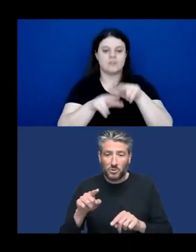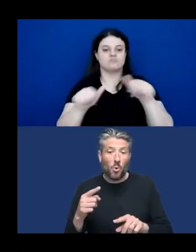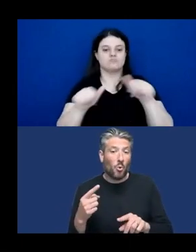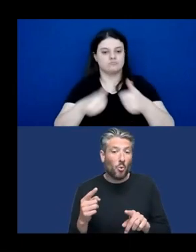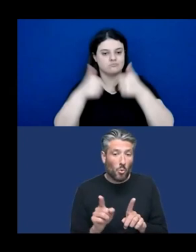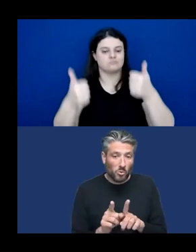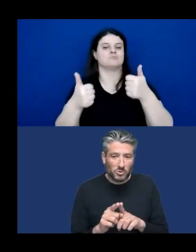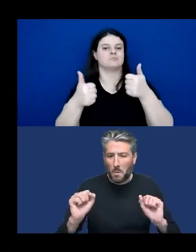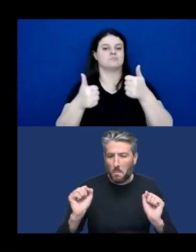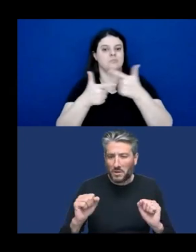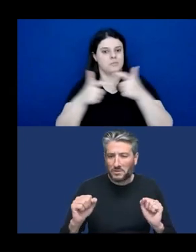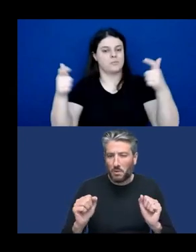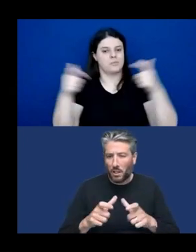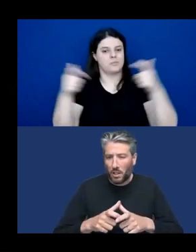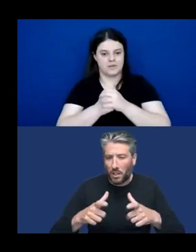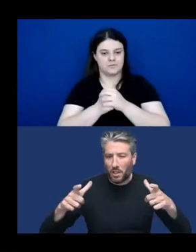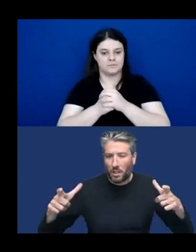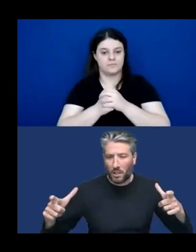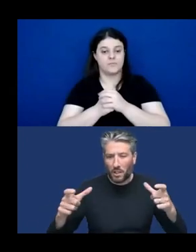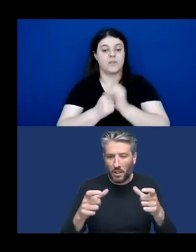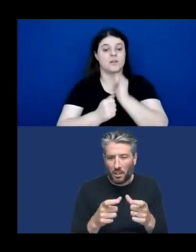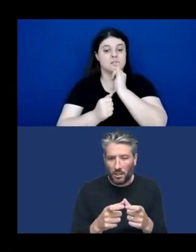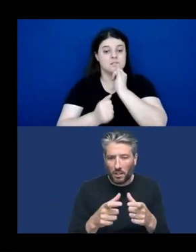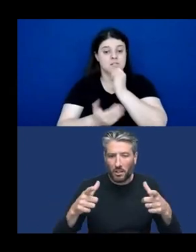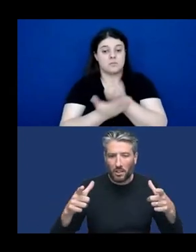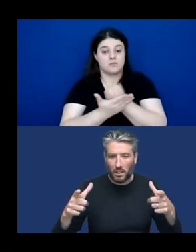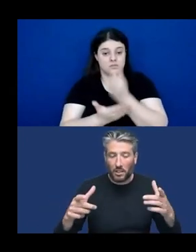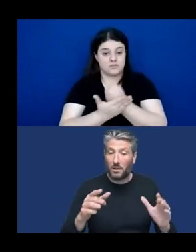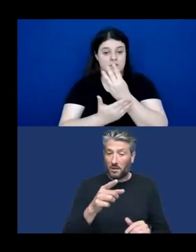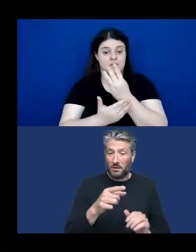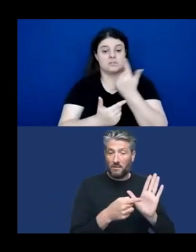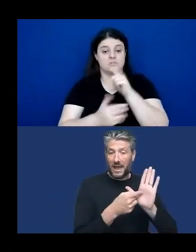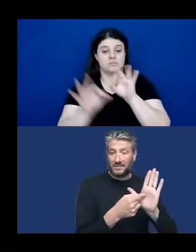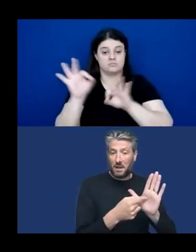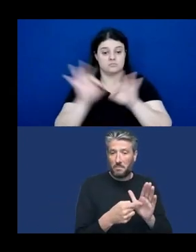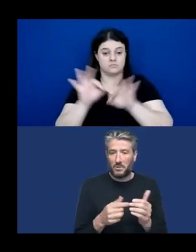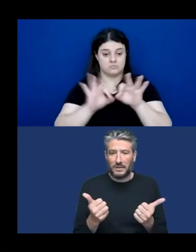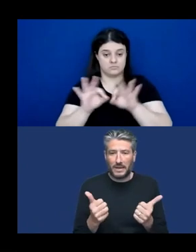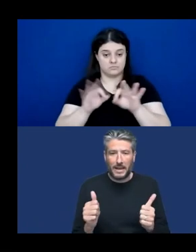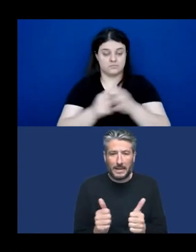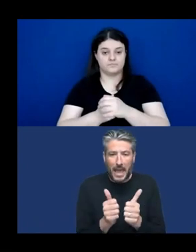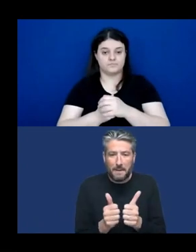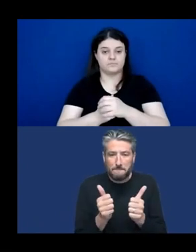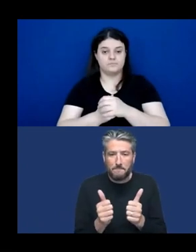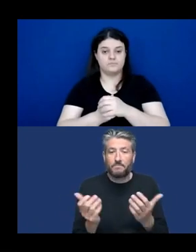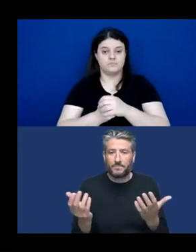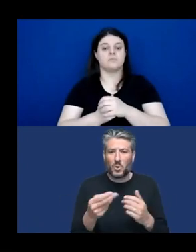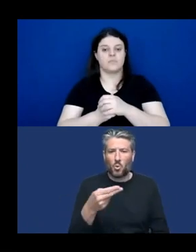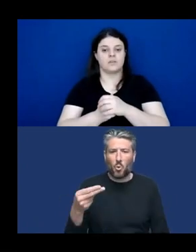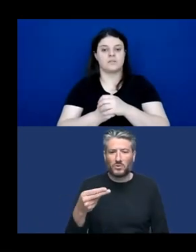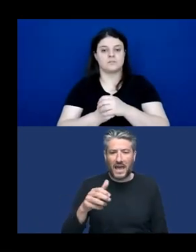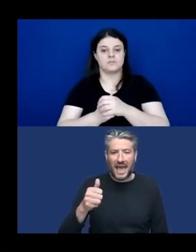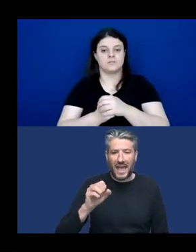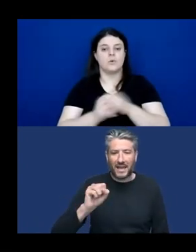So here's an example of a data collecting game that we built called ASLC Battle. It's based on the traditional game of